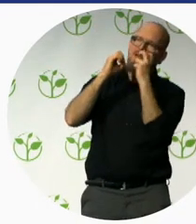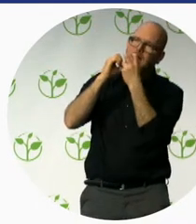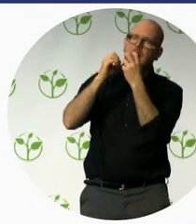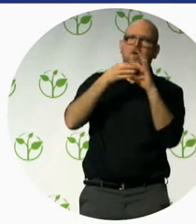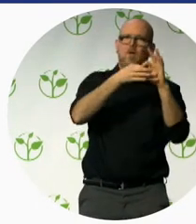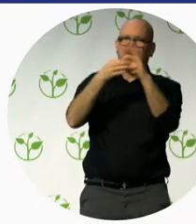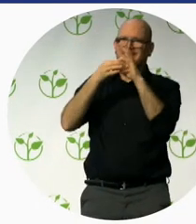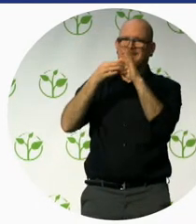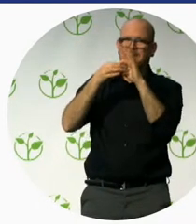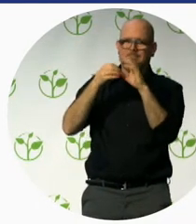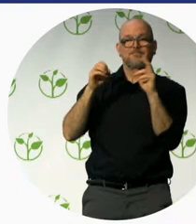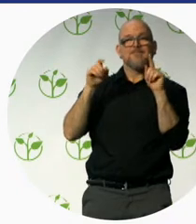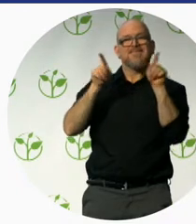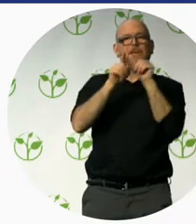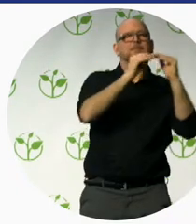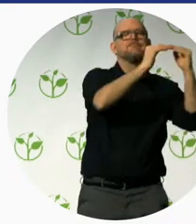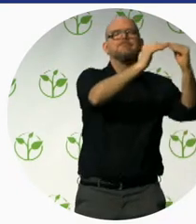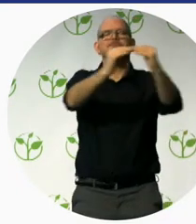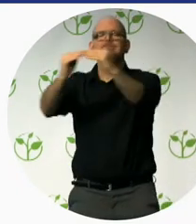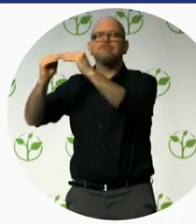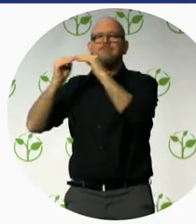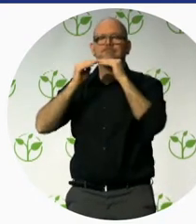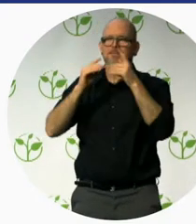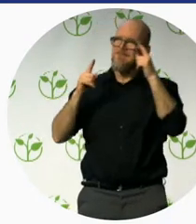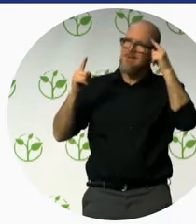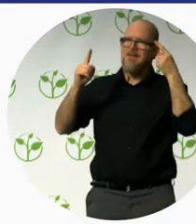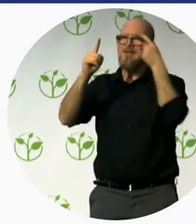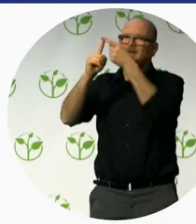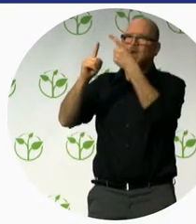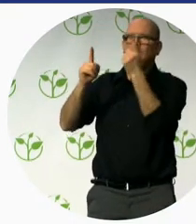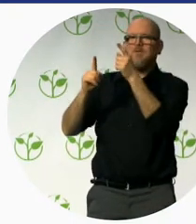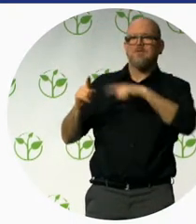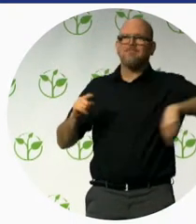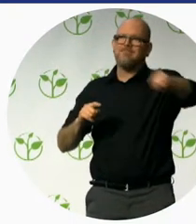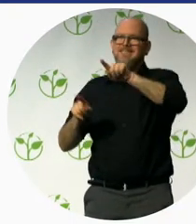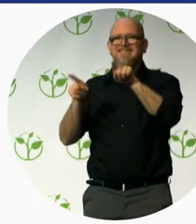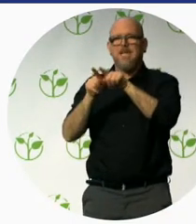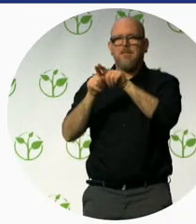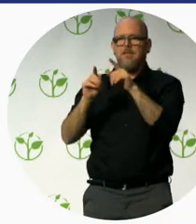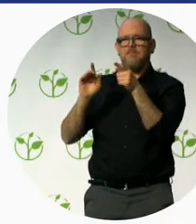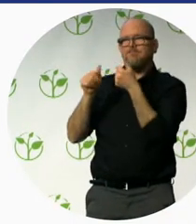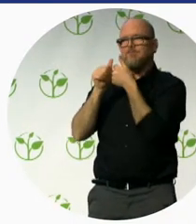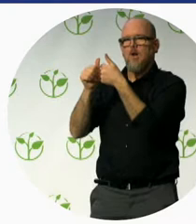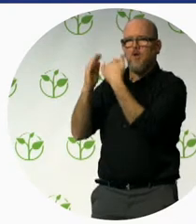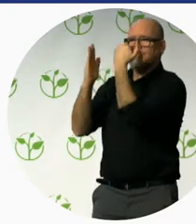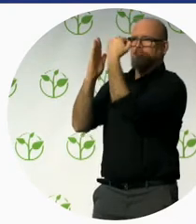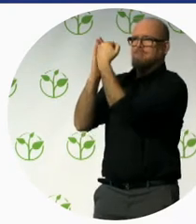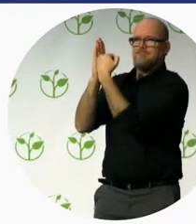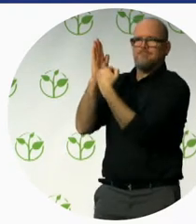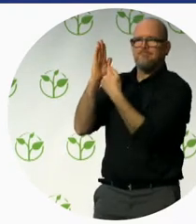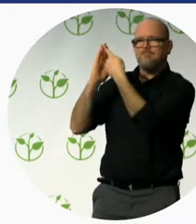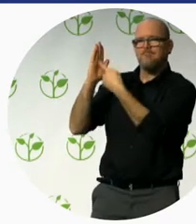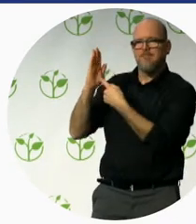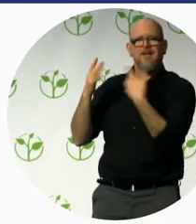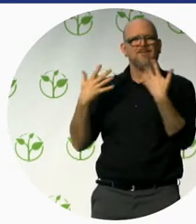accessible tourism for all standards. I have listened before that when we talk about accessibility, we don't talk only for